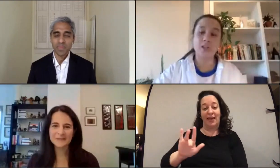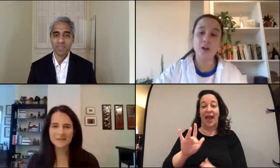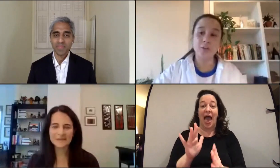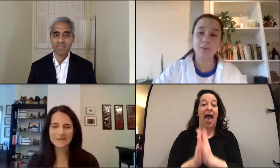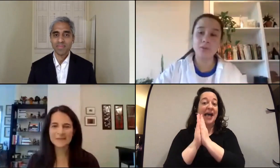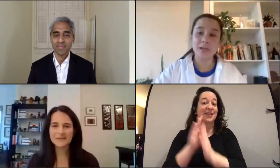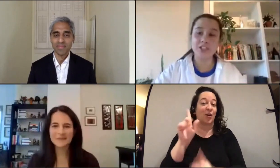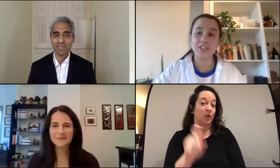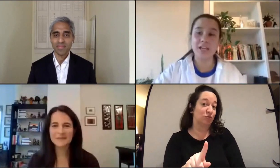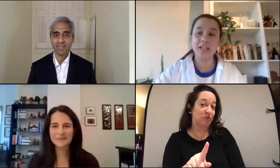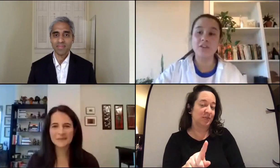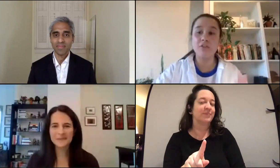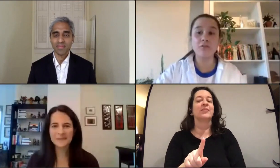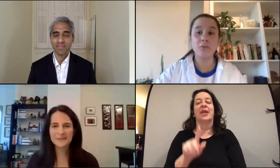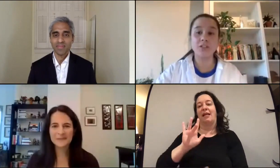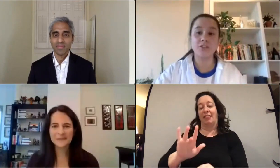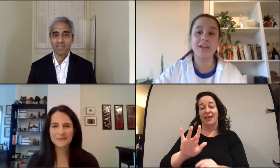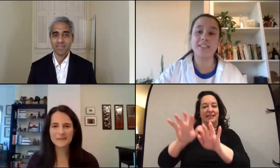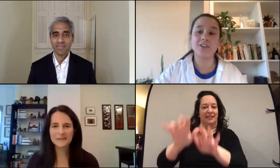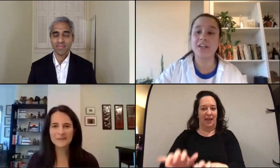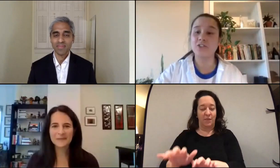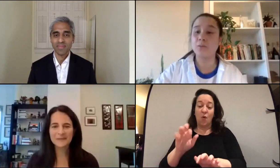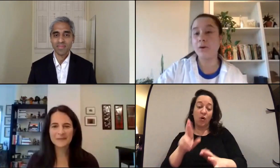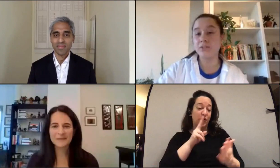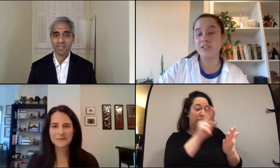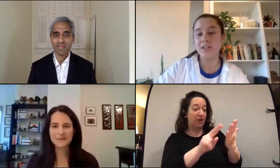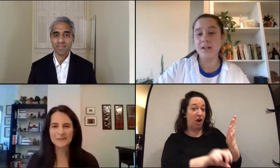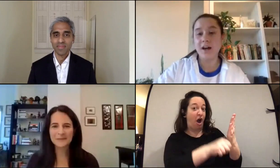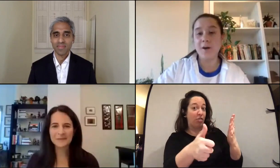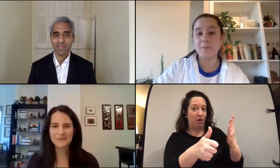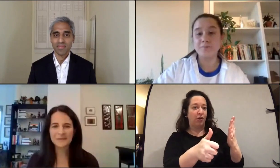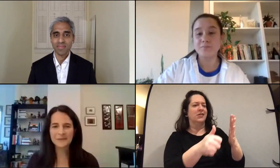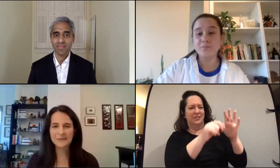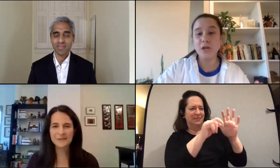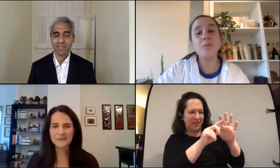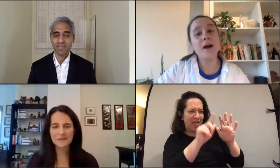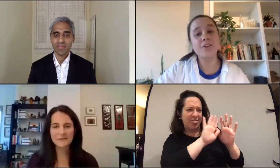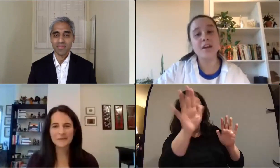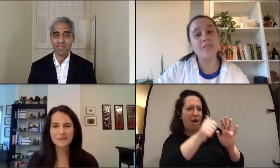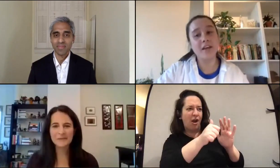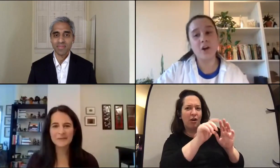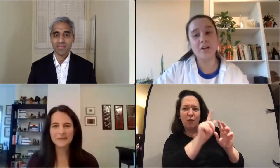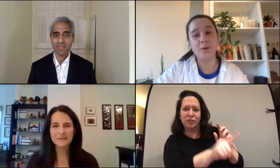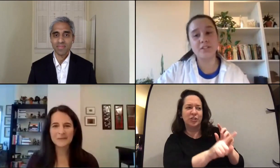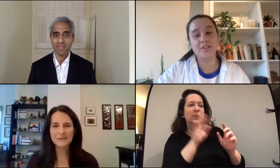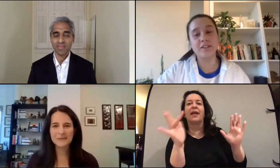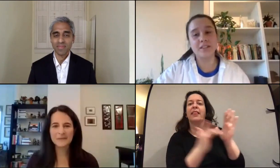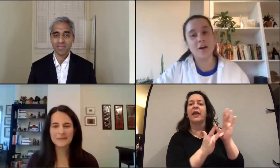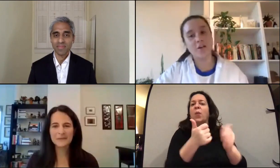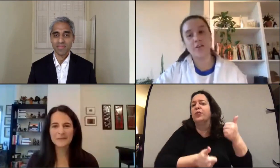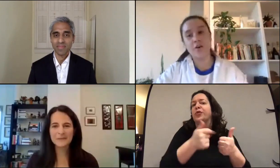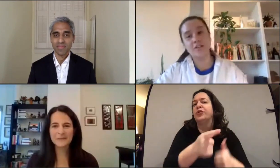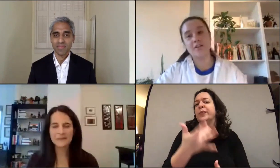can also read other people's questions and even vote for ones you'd like to hear answered the most. Um a reminder that unlike our in-person